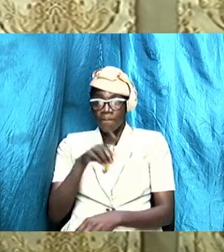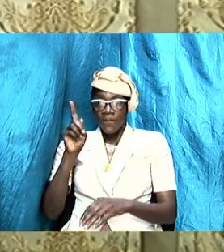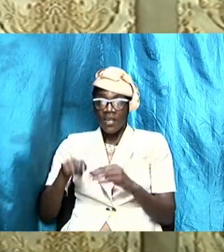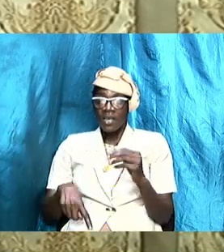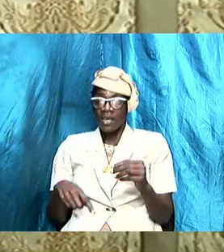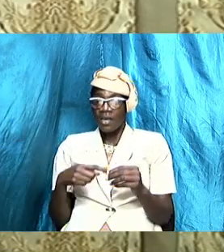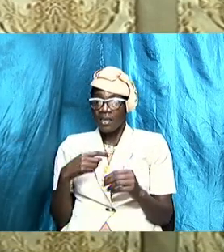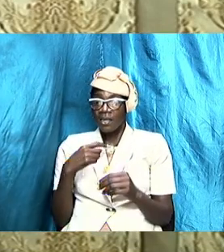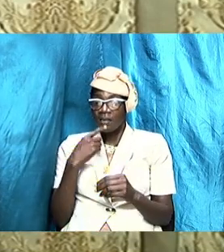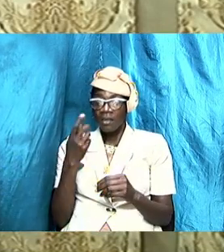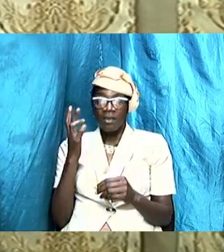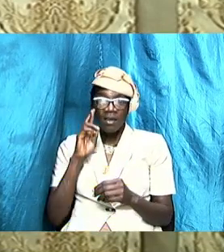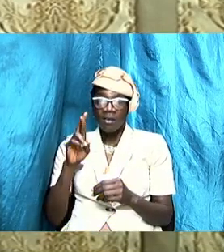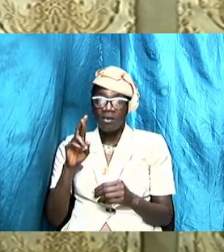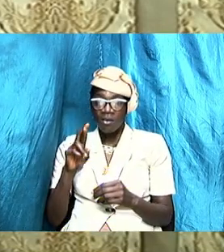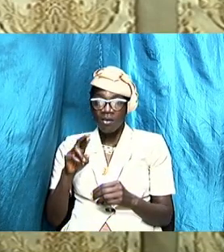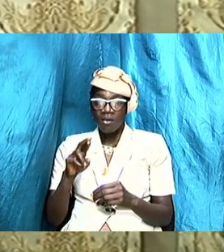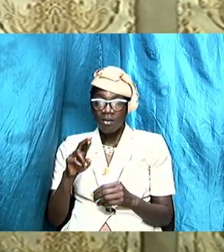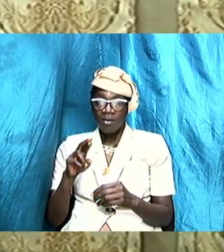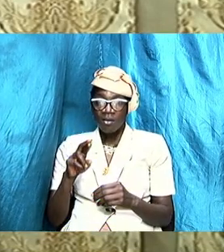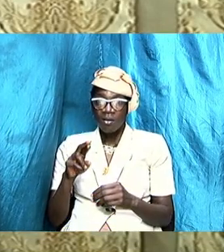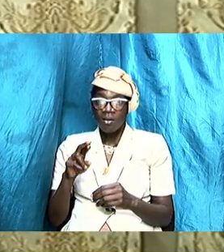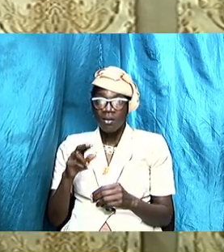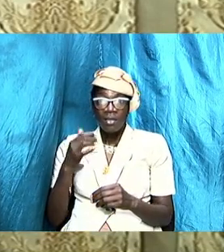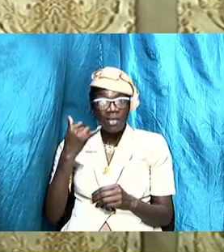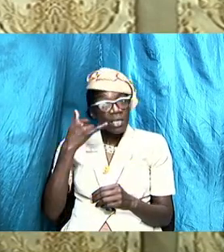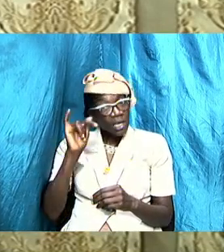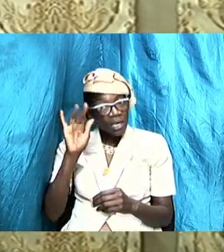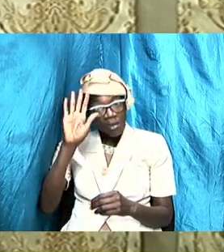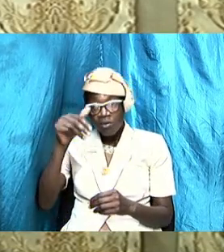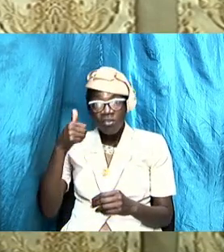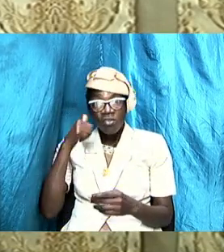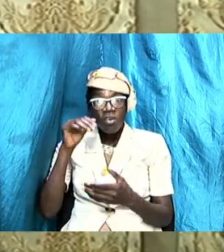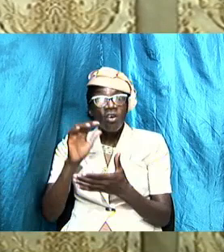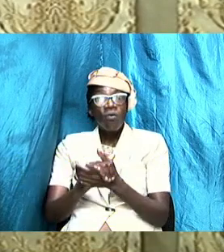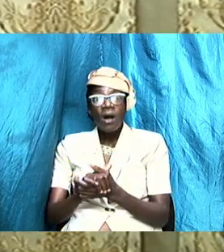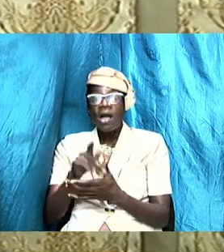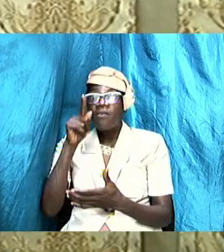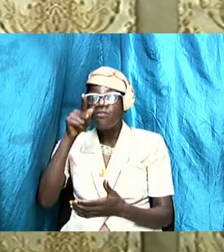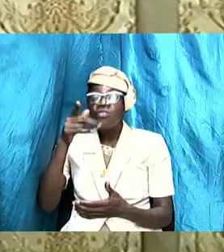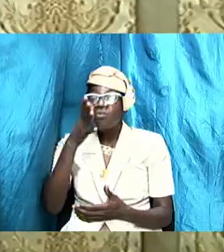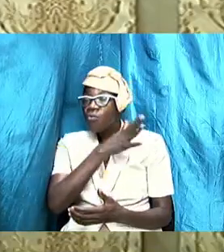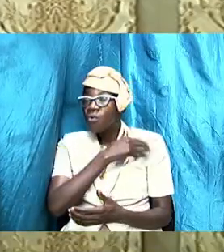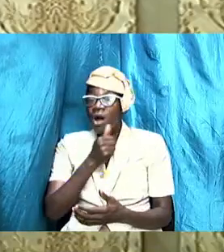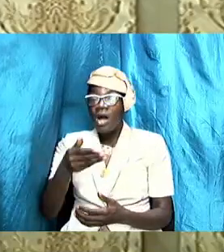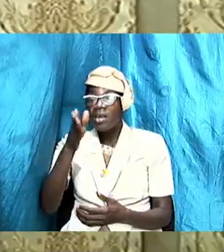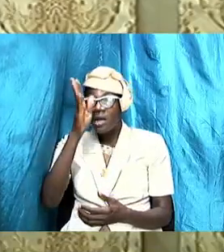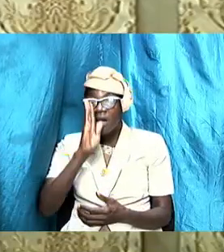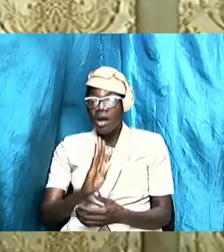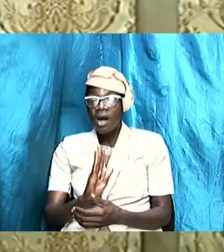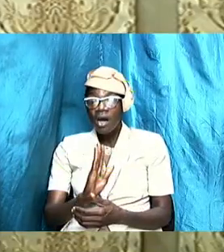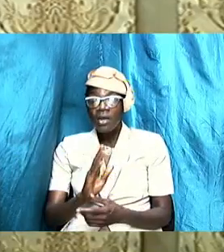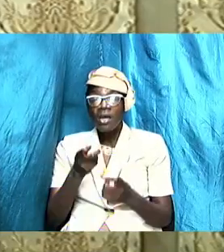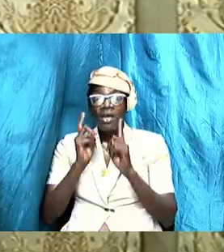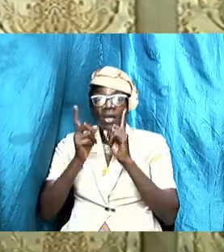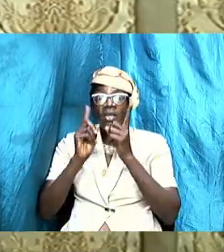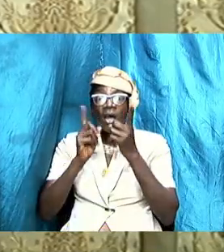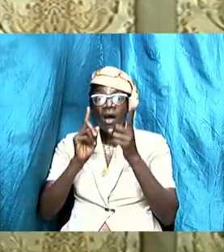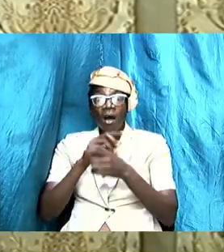tell her that she's not she is your wife already you and God spoke